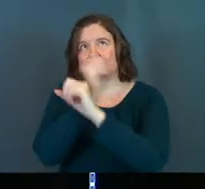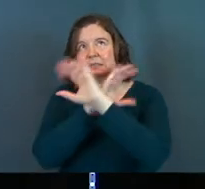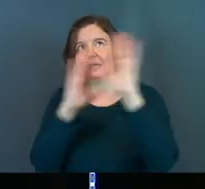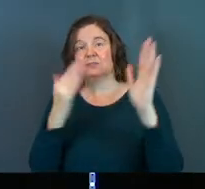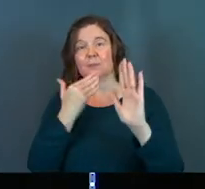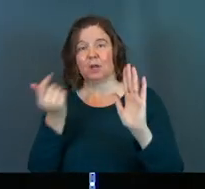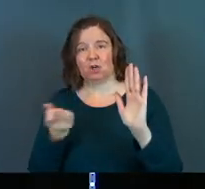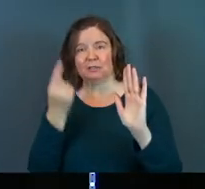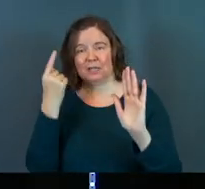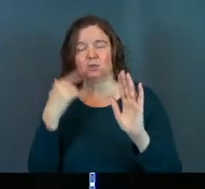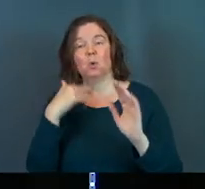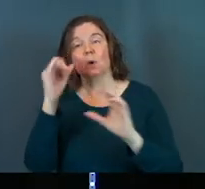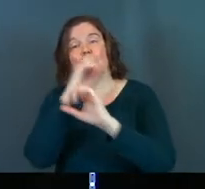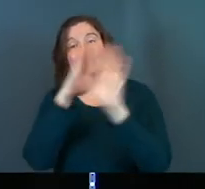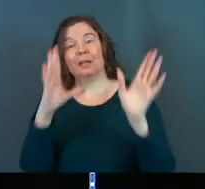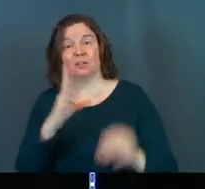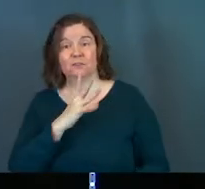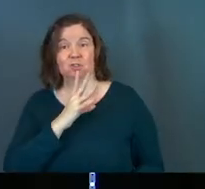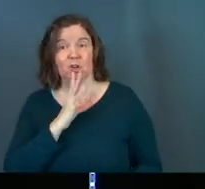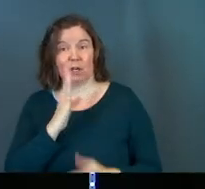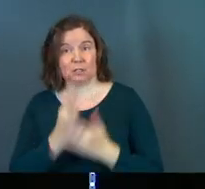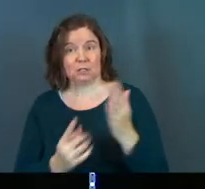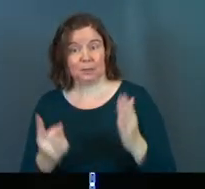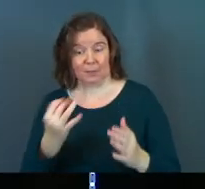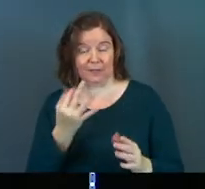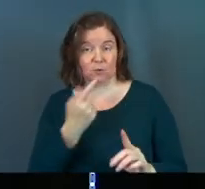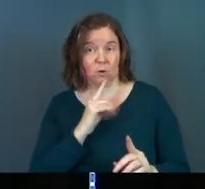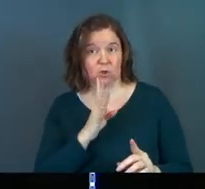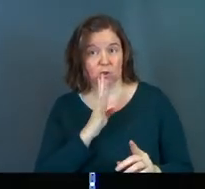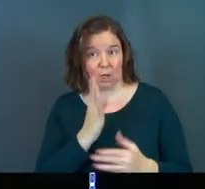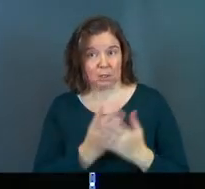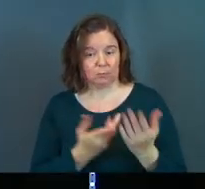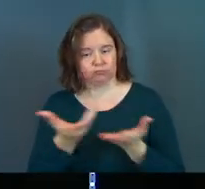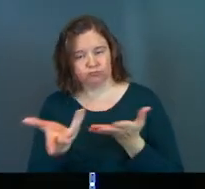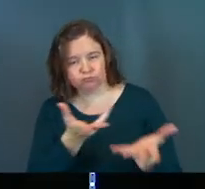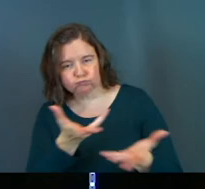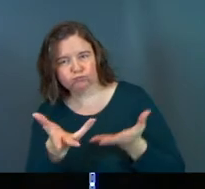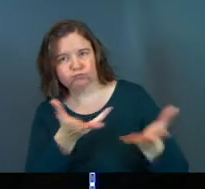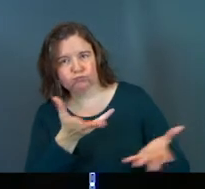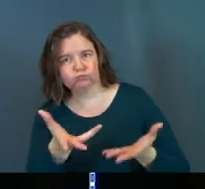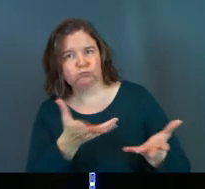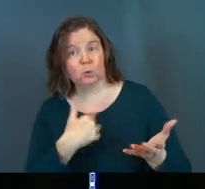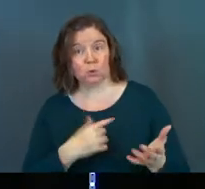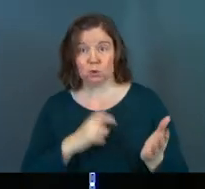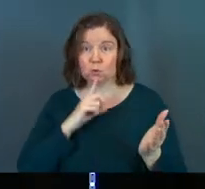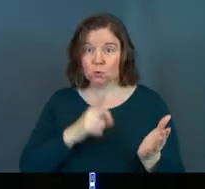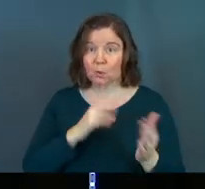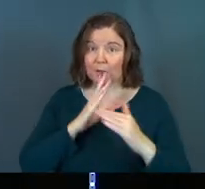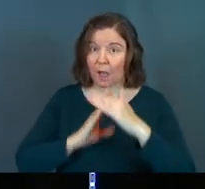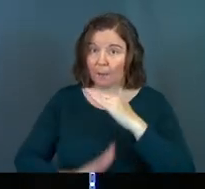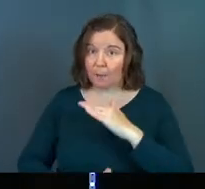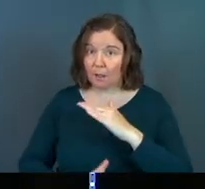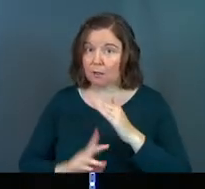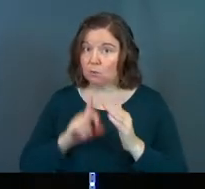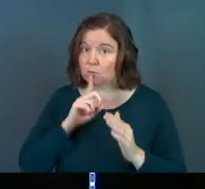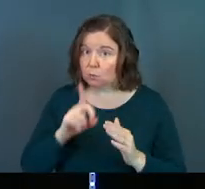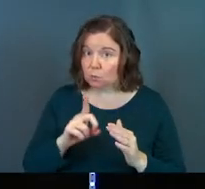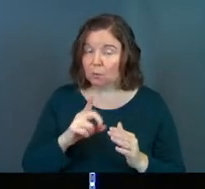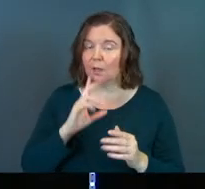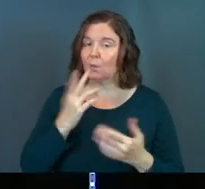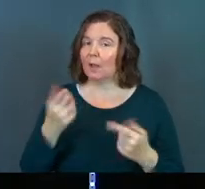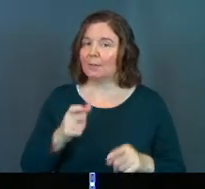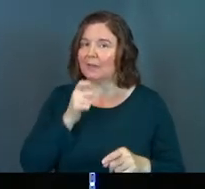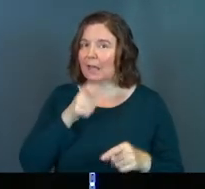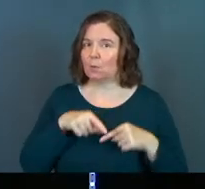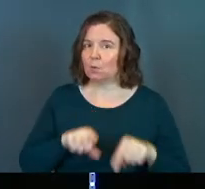to kind of better understand. So imagine if you're talking to someone, if you are, if you talk to someone, have a conversation with someone who is truly humble, what's going to happen is